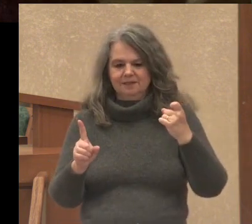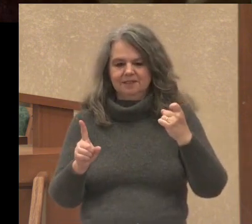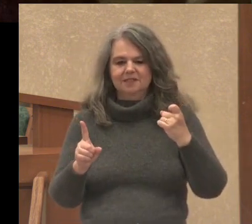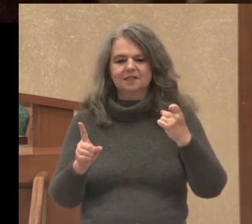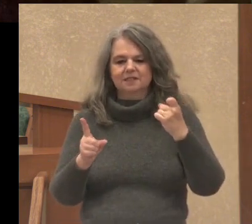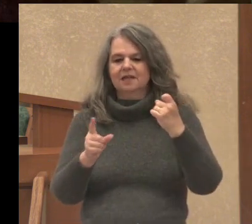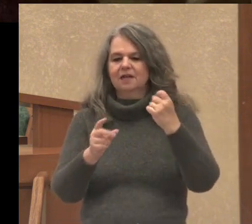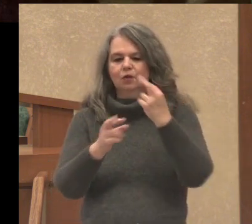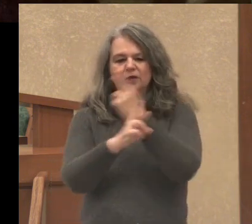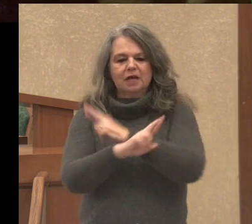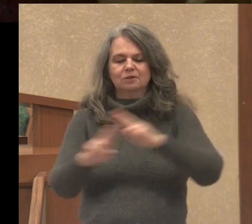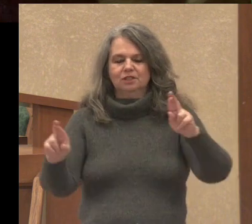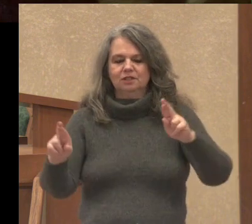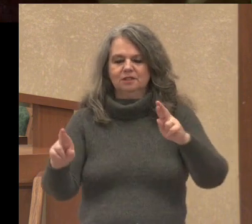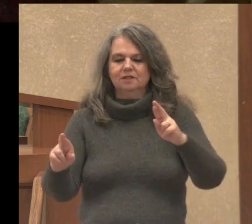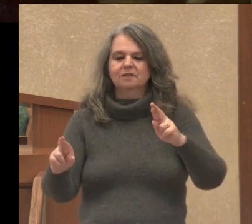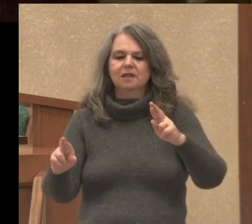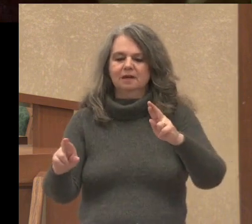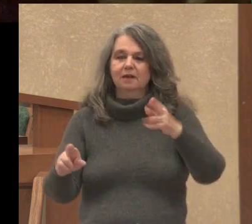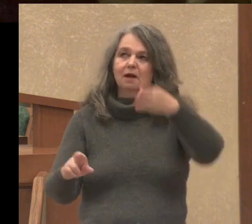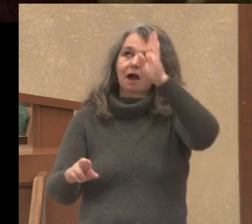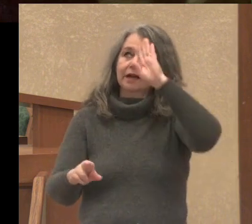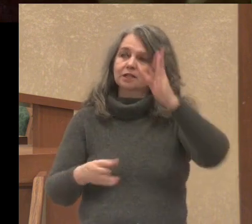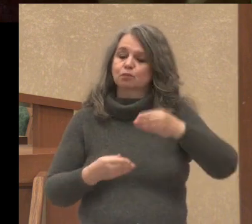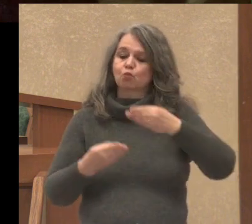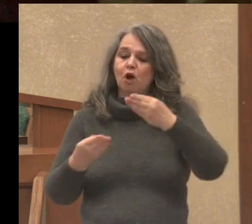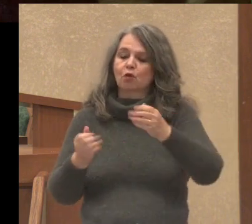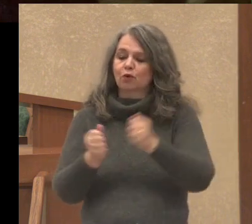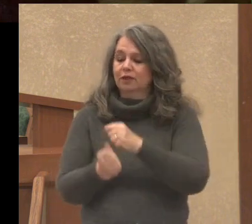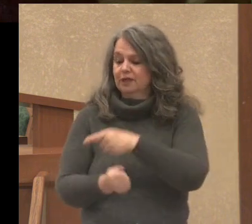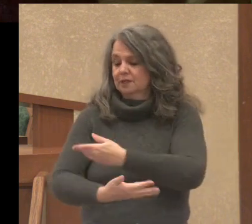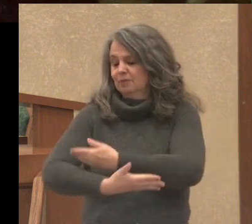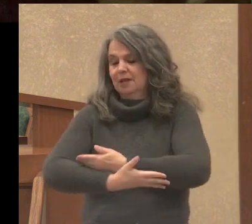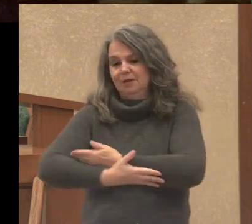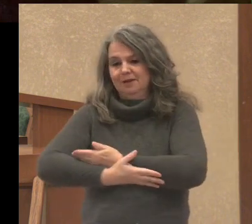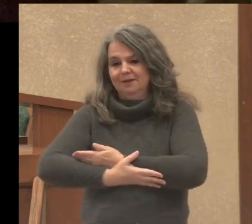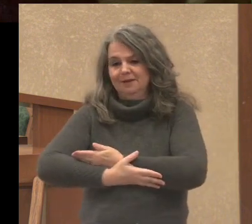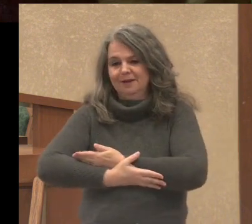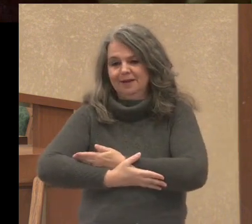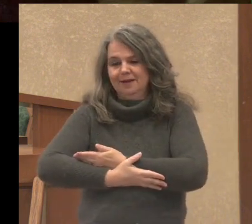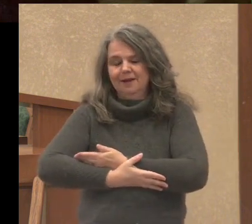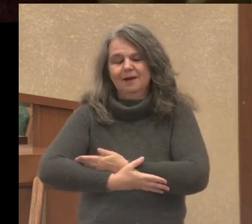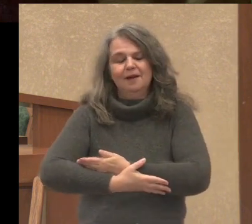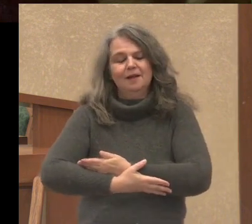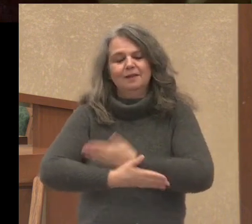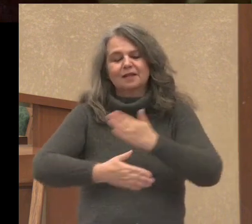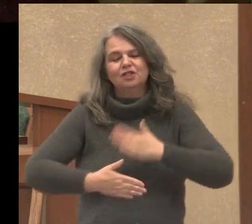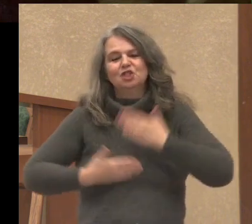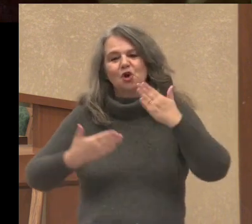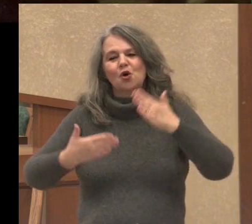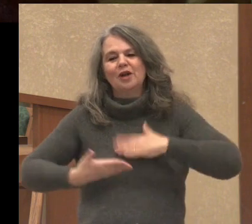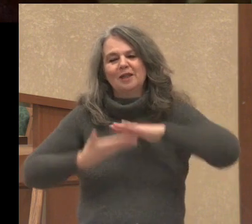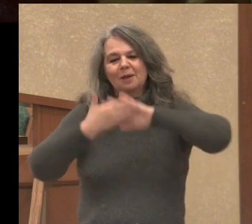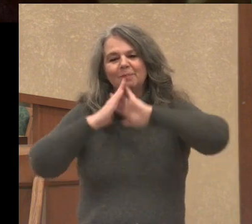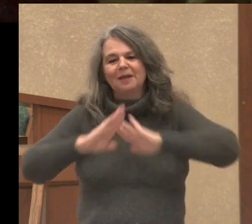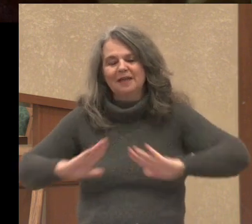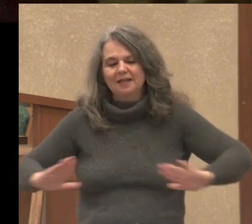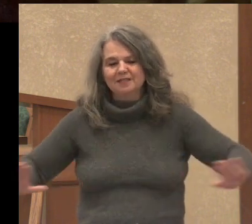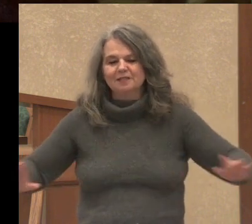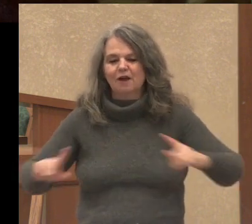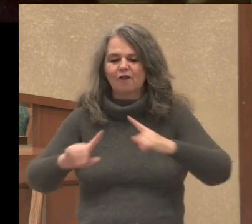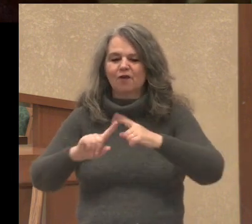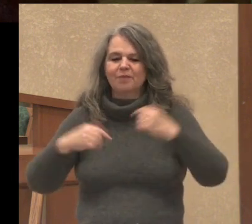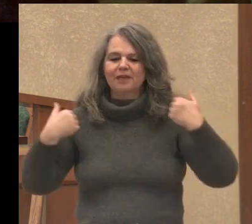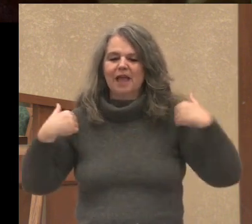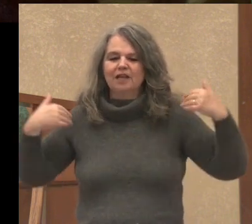through this young child. Simeon's joy and peace build on the message of the angels